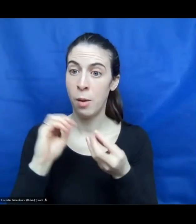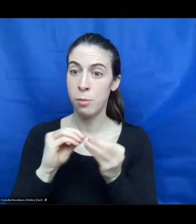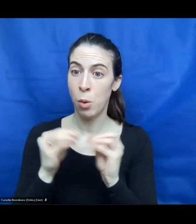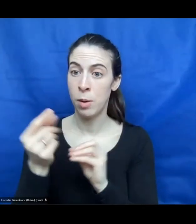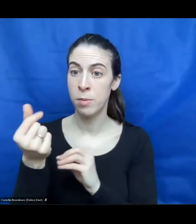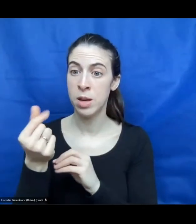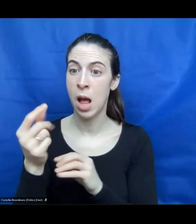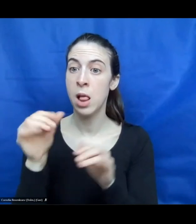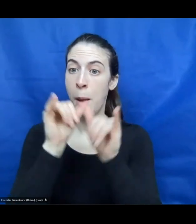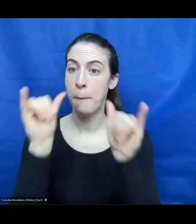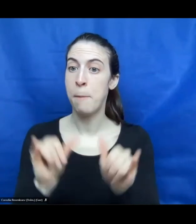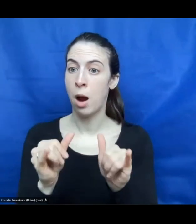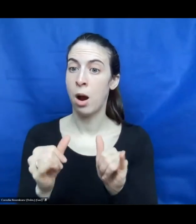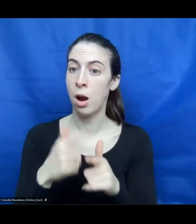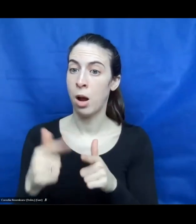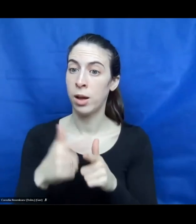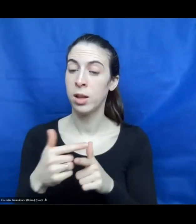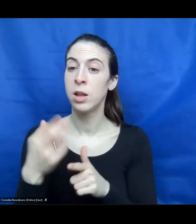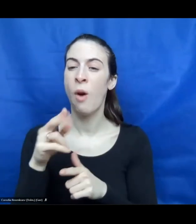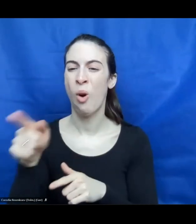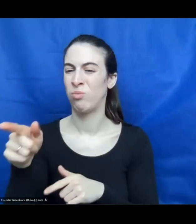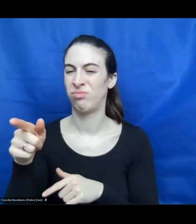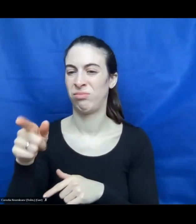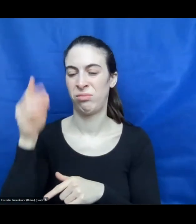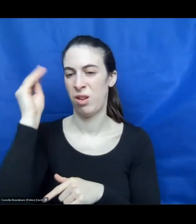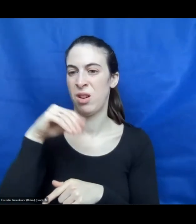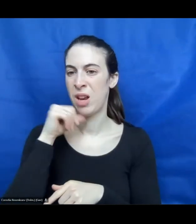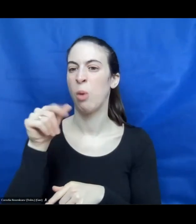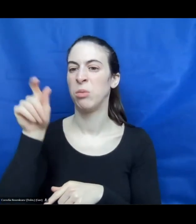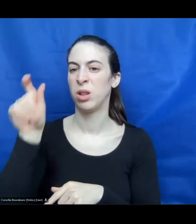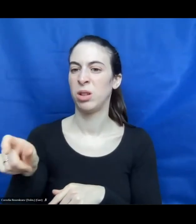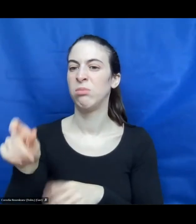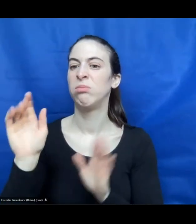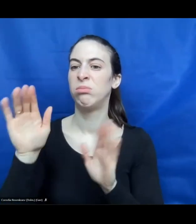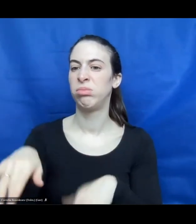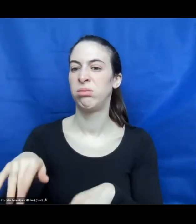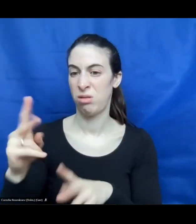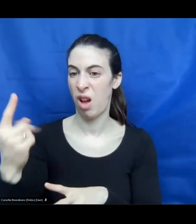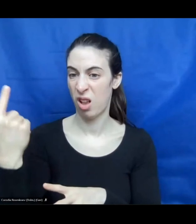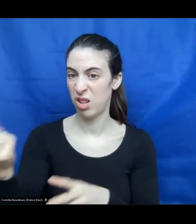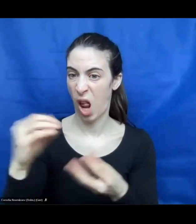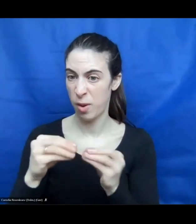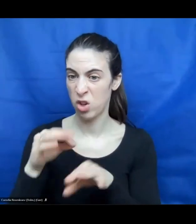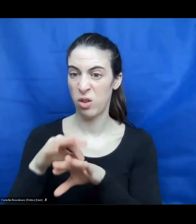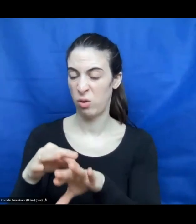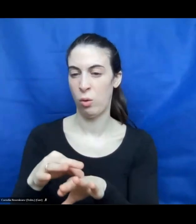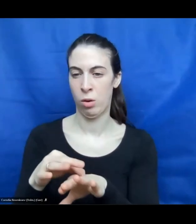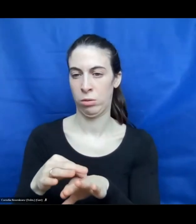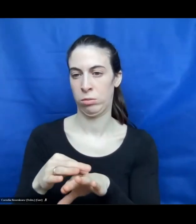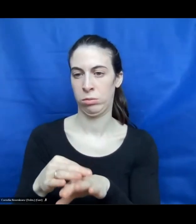from the bank because they don't believe that she could run their own business. Yeah. But